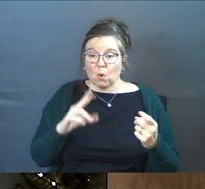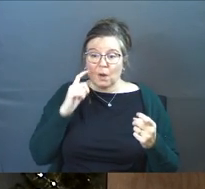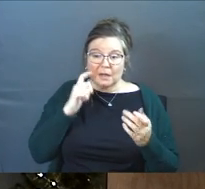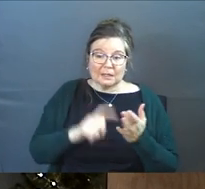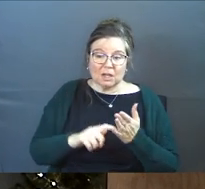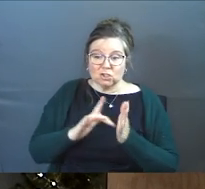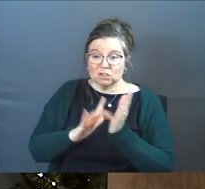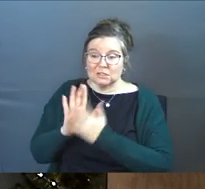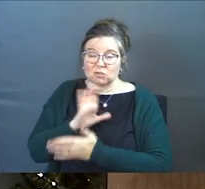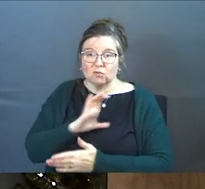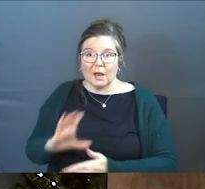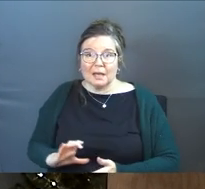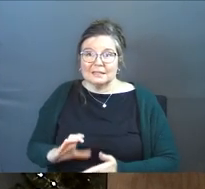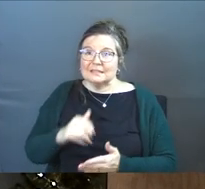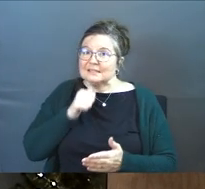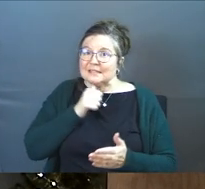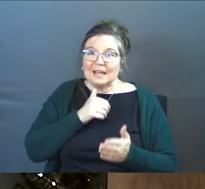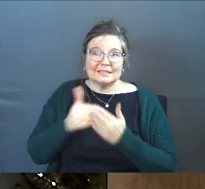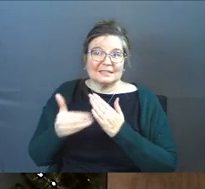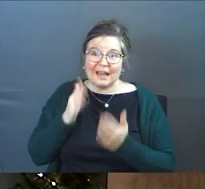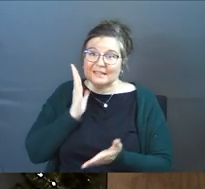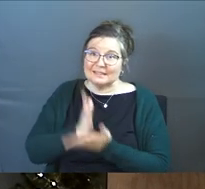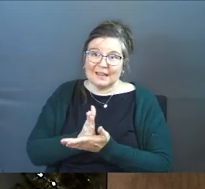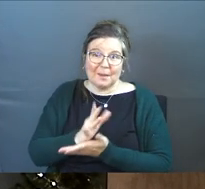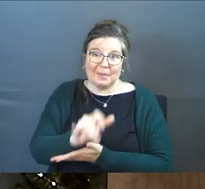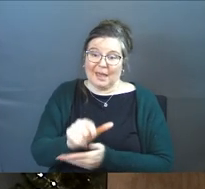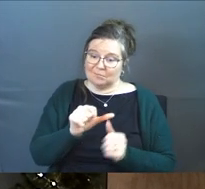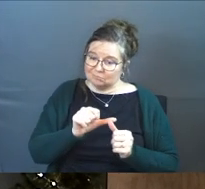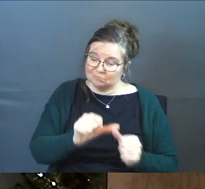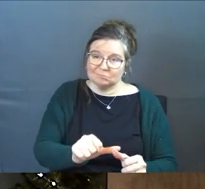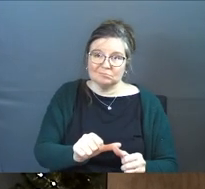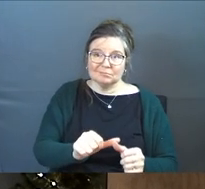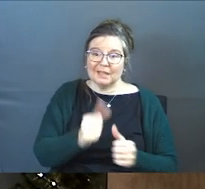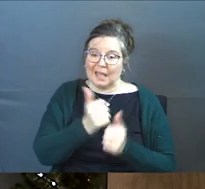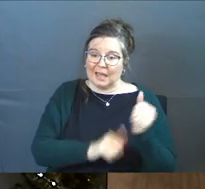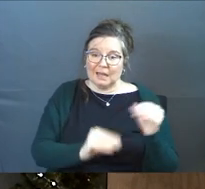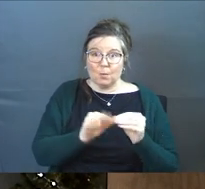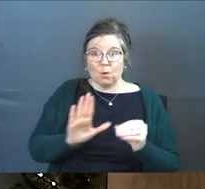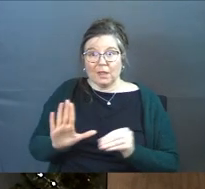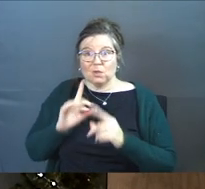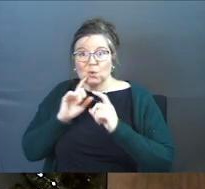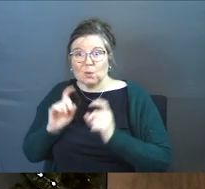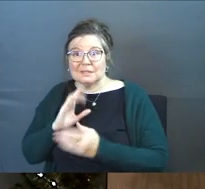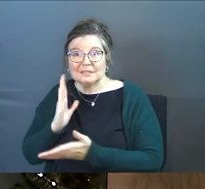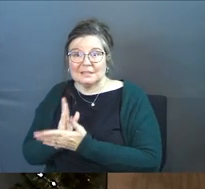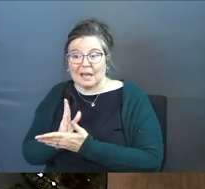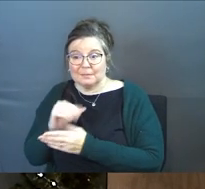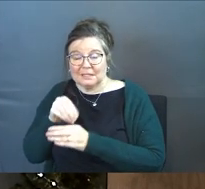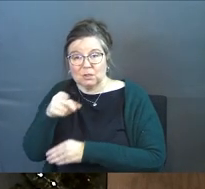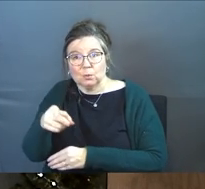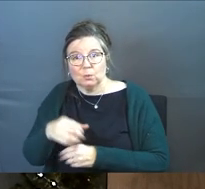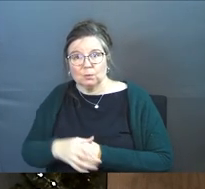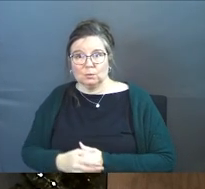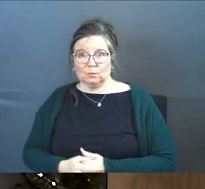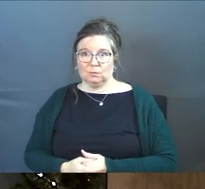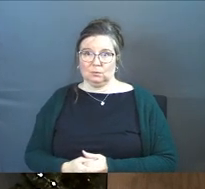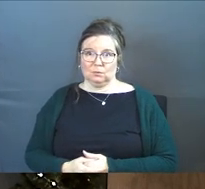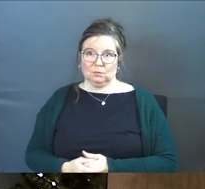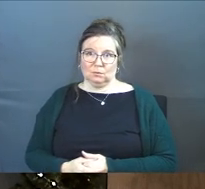acknowledgement of Jesus Christ does not stop that any more than your sin stops it in you.